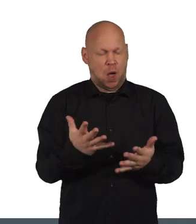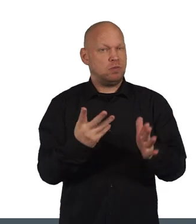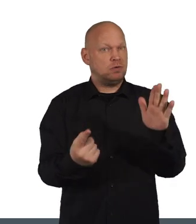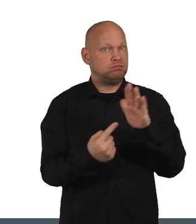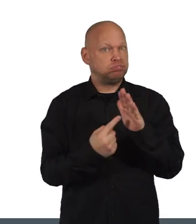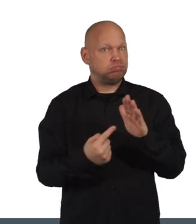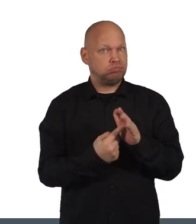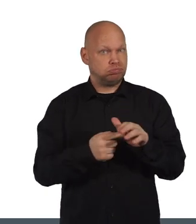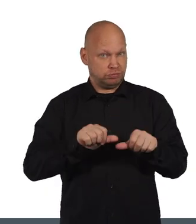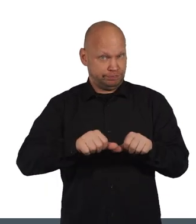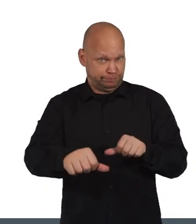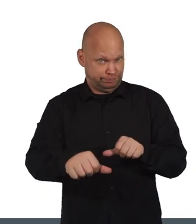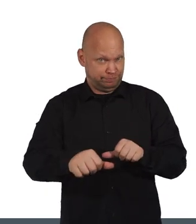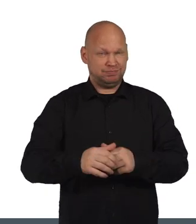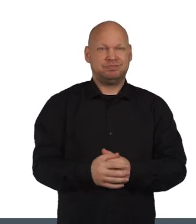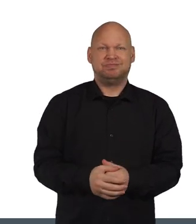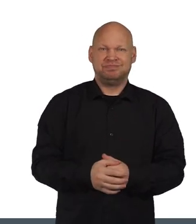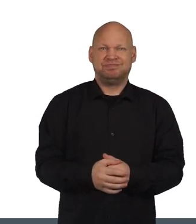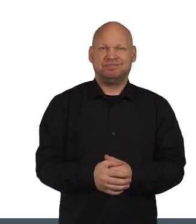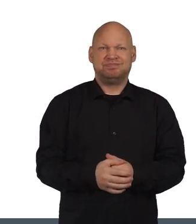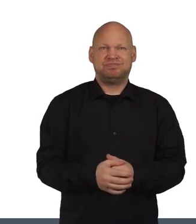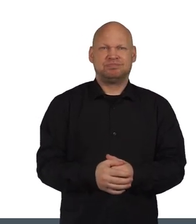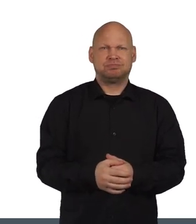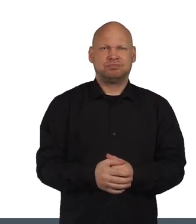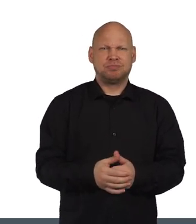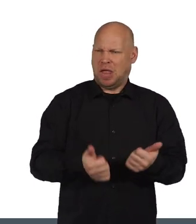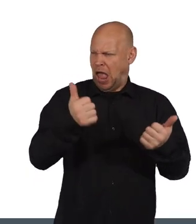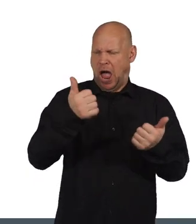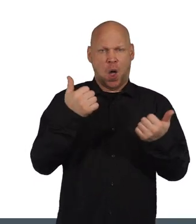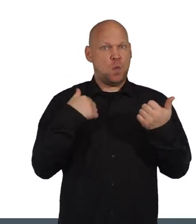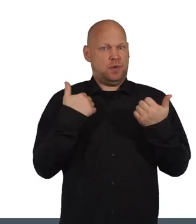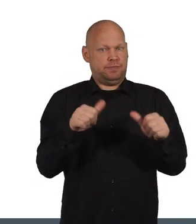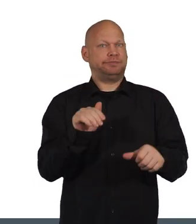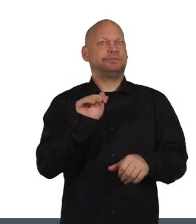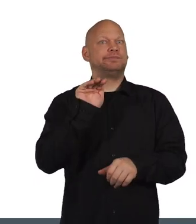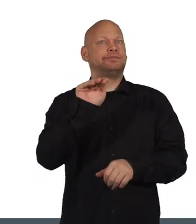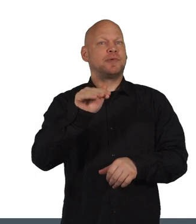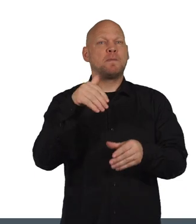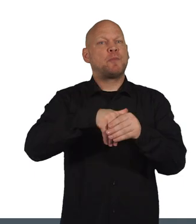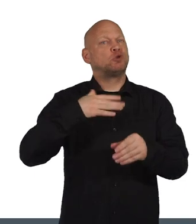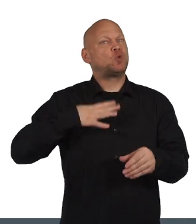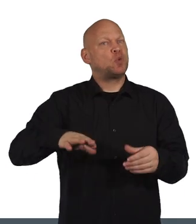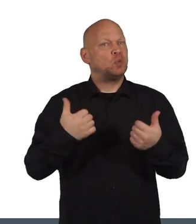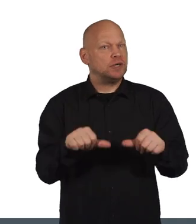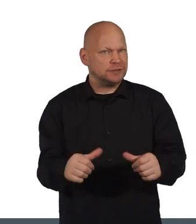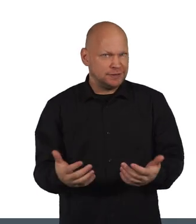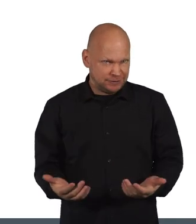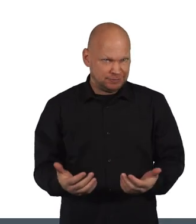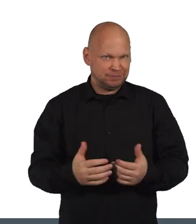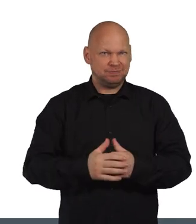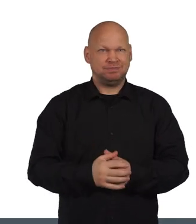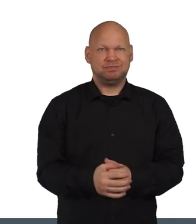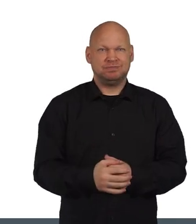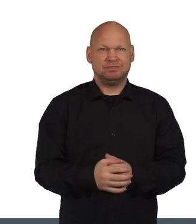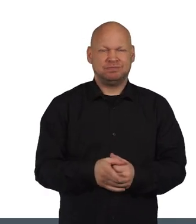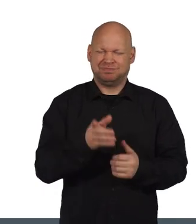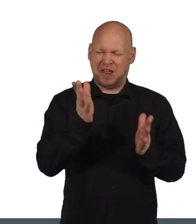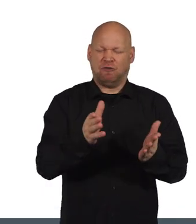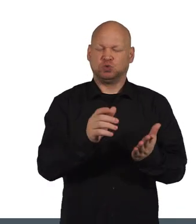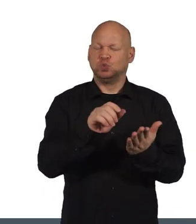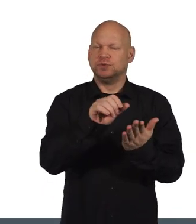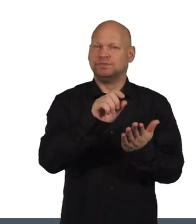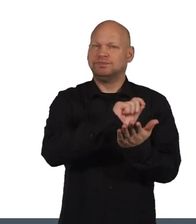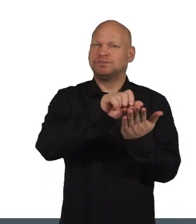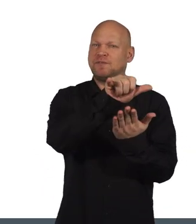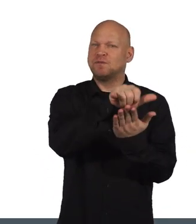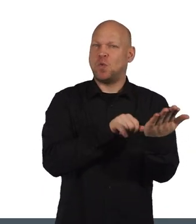now for the important bit. How do you actually make a participation request? You have